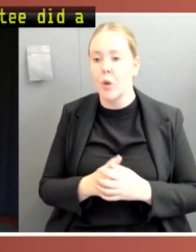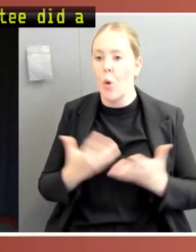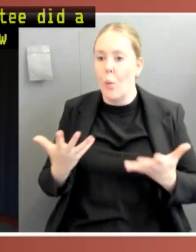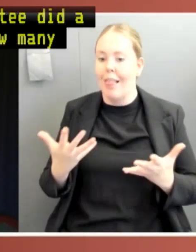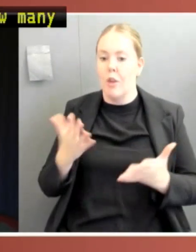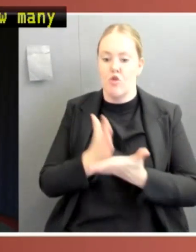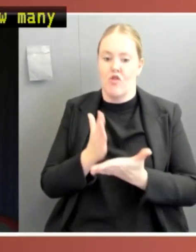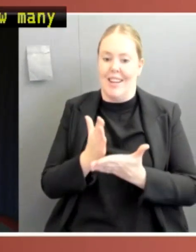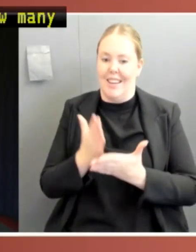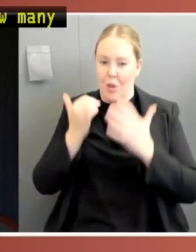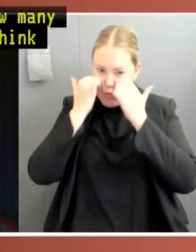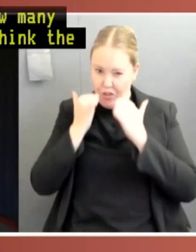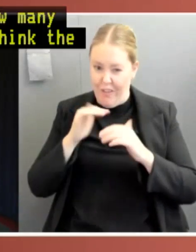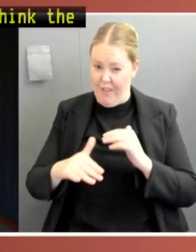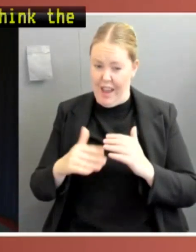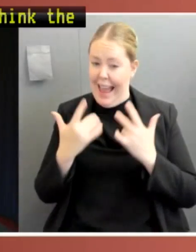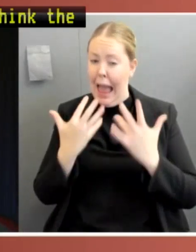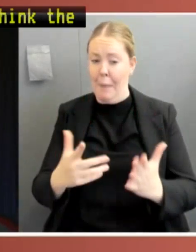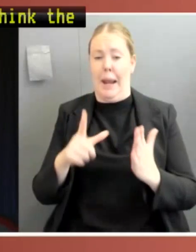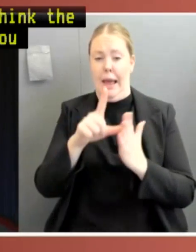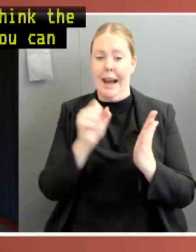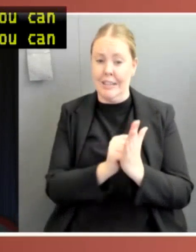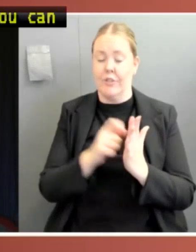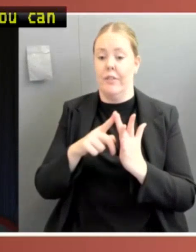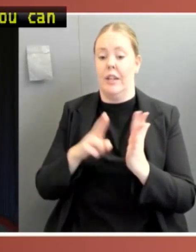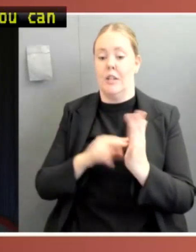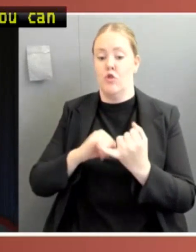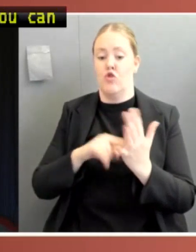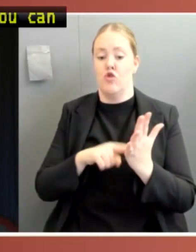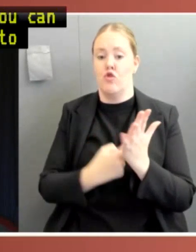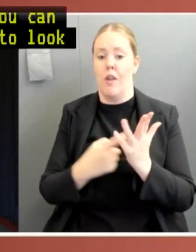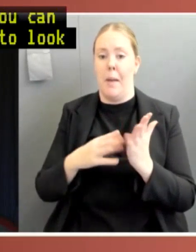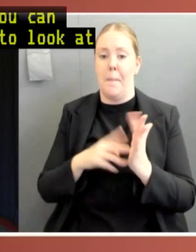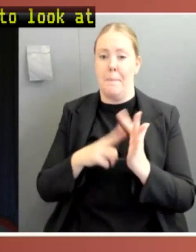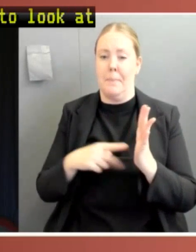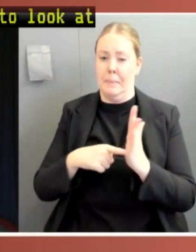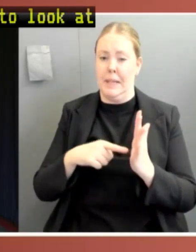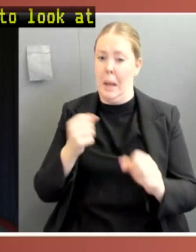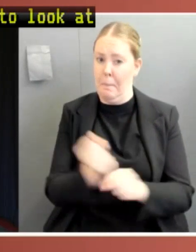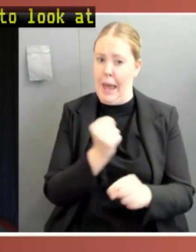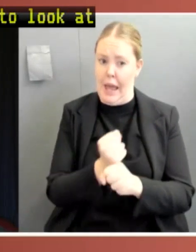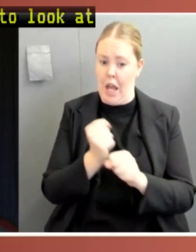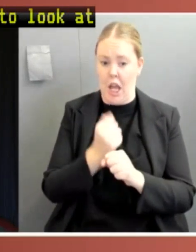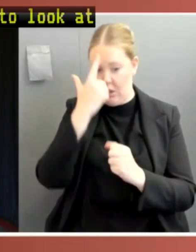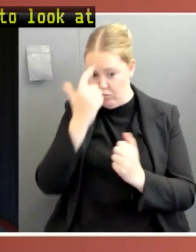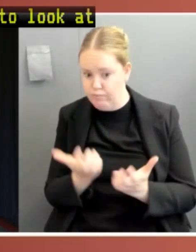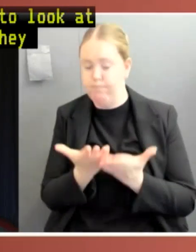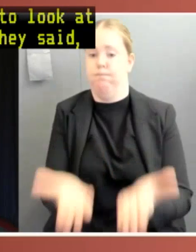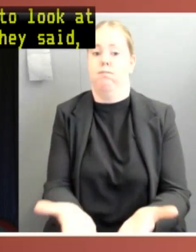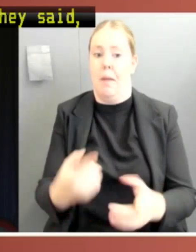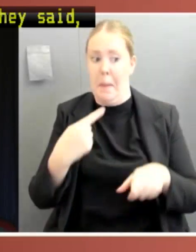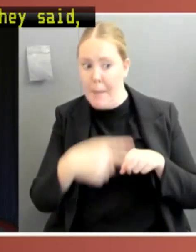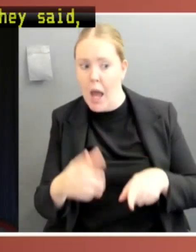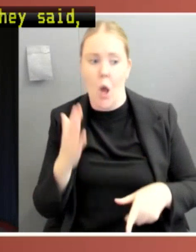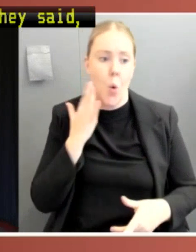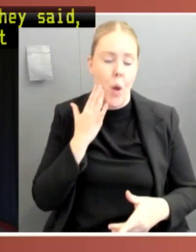online so you can still find it if you want to look at it. What was made? What did they say? When were they passed? This sort of thing. When were they implemented? So I think